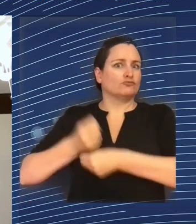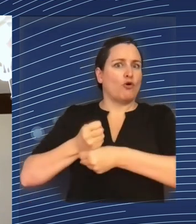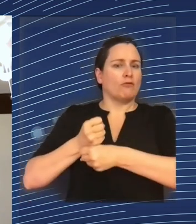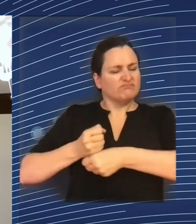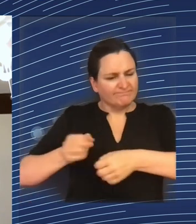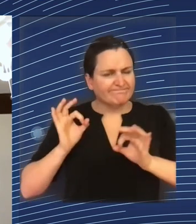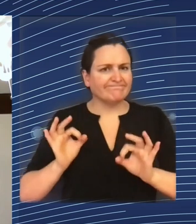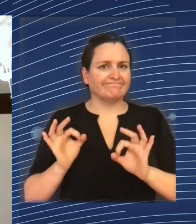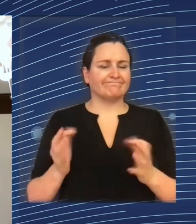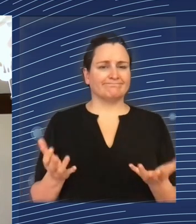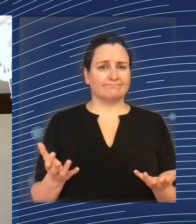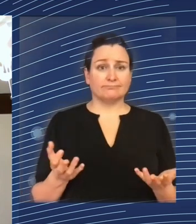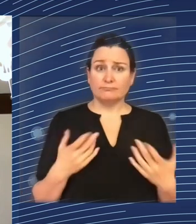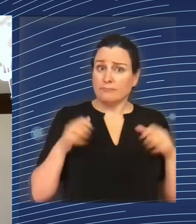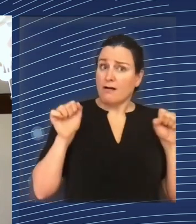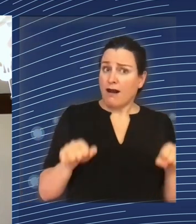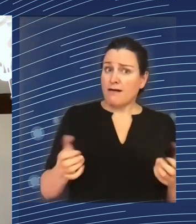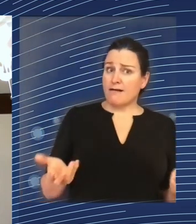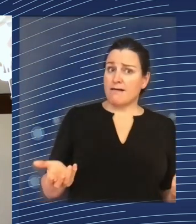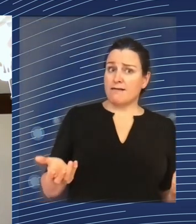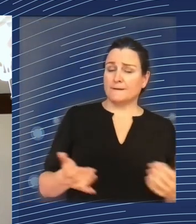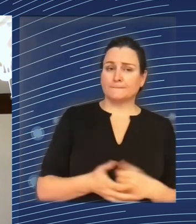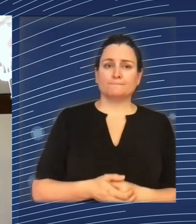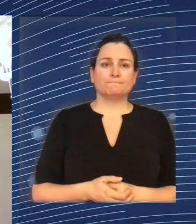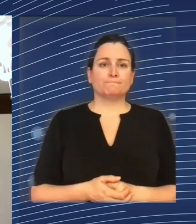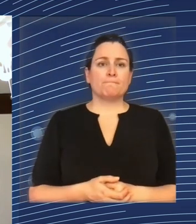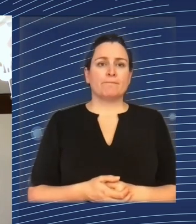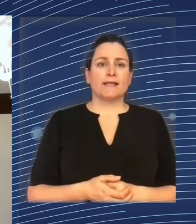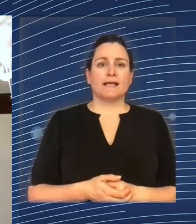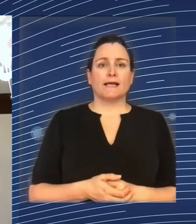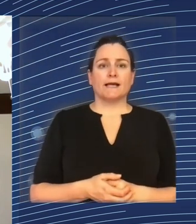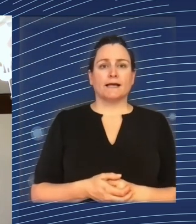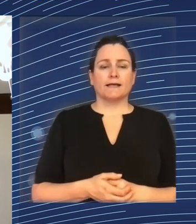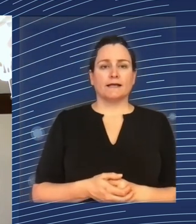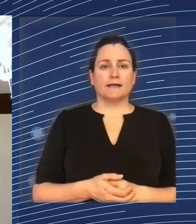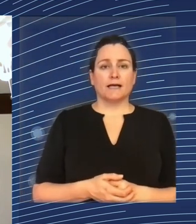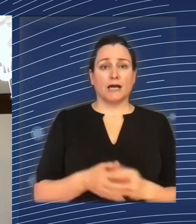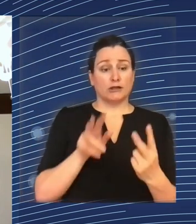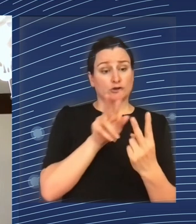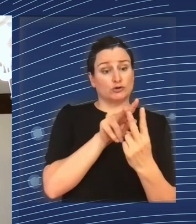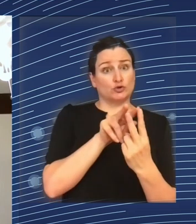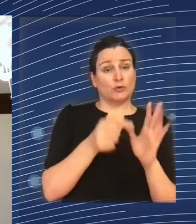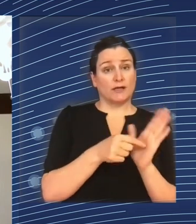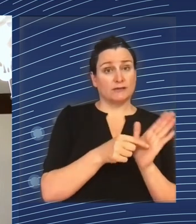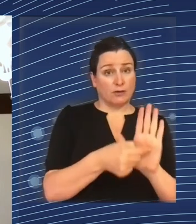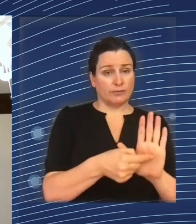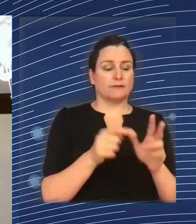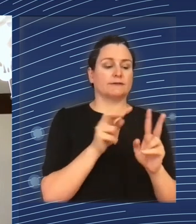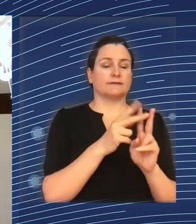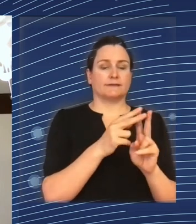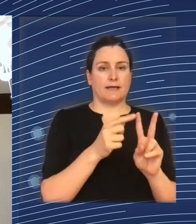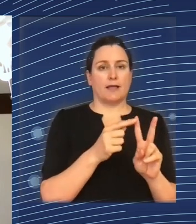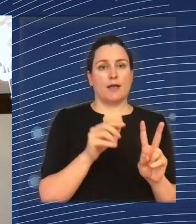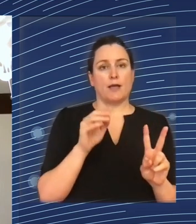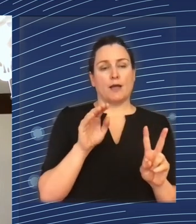because Andres gave us two excellent examples beyond tech and and and Inditex. If I may